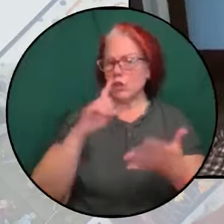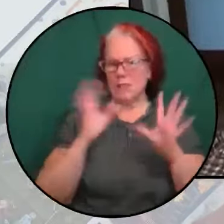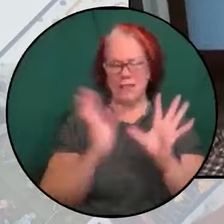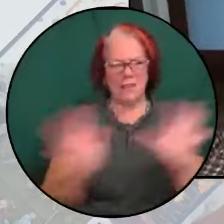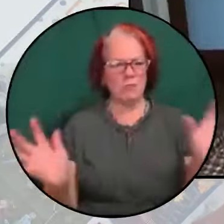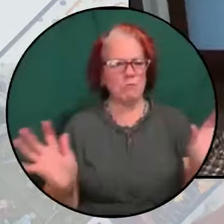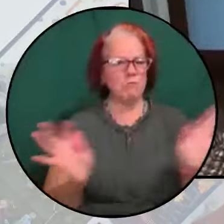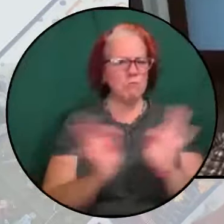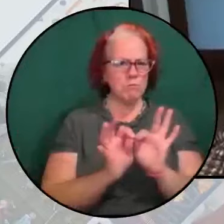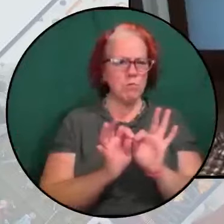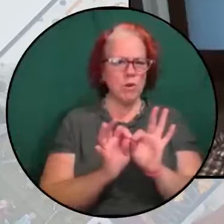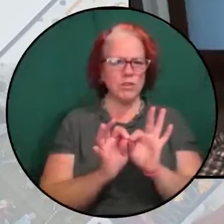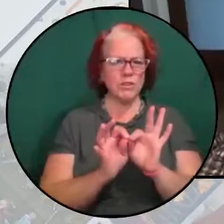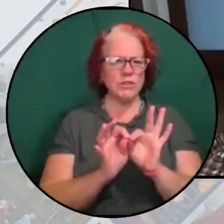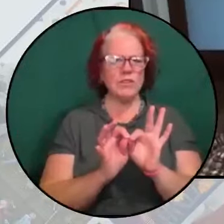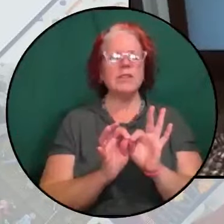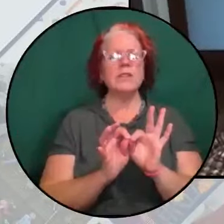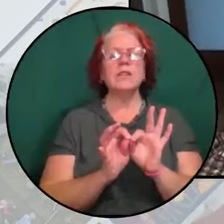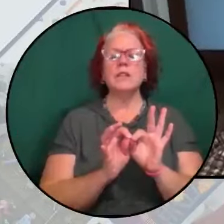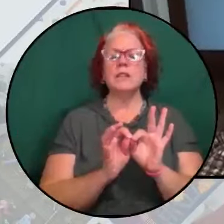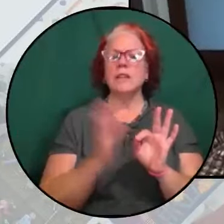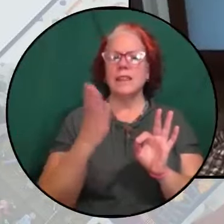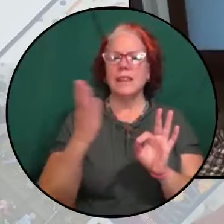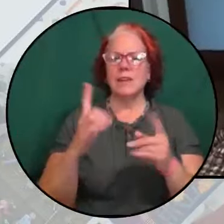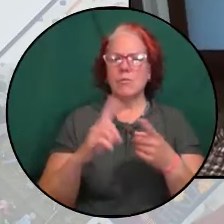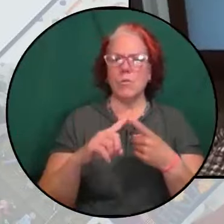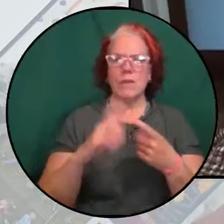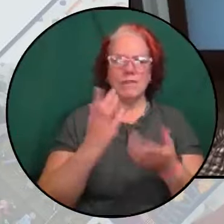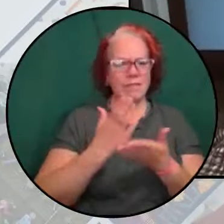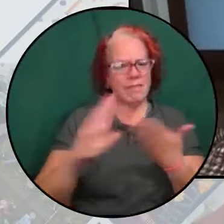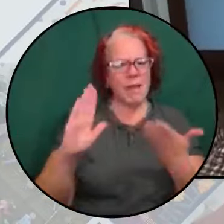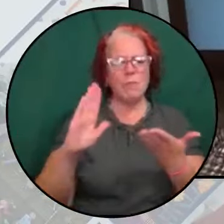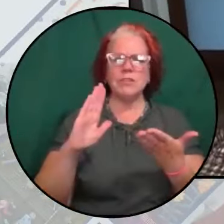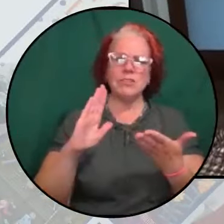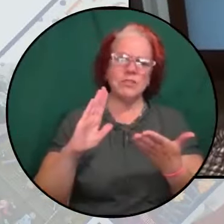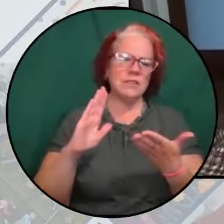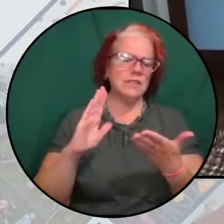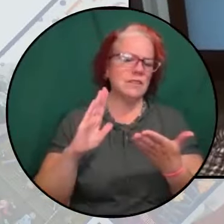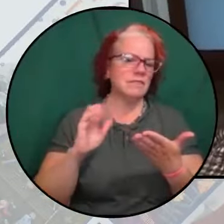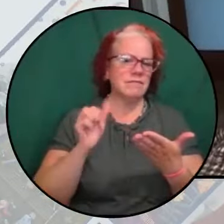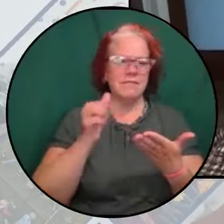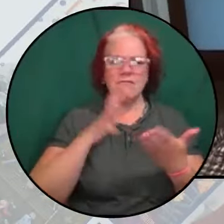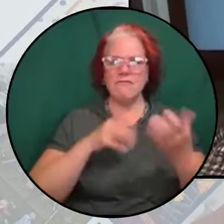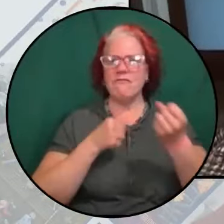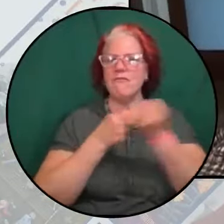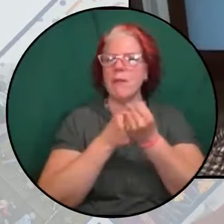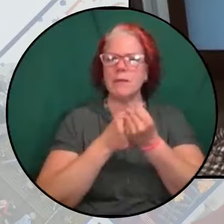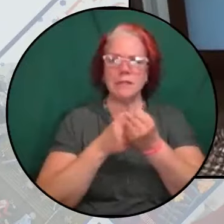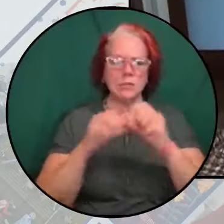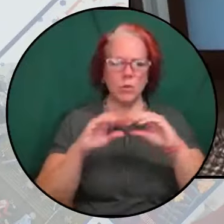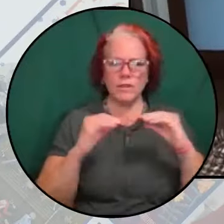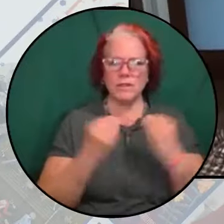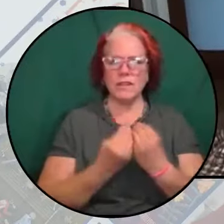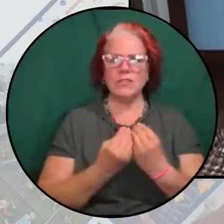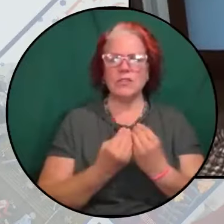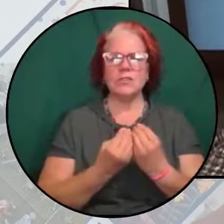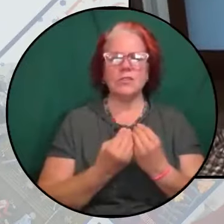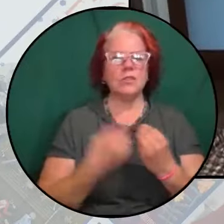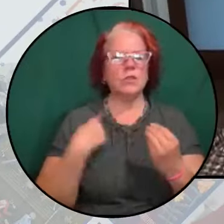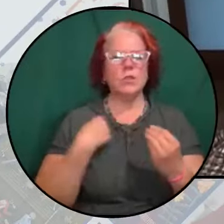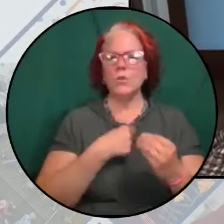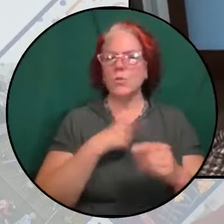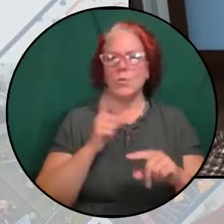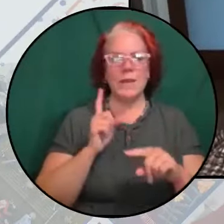abolitionist feminist organizing, that we can never assume that